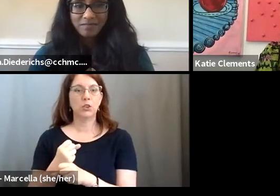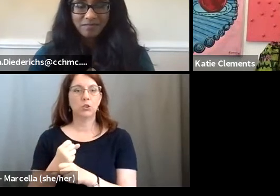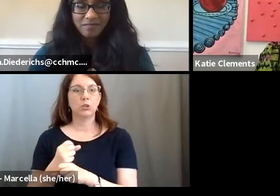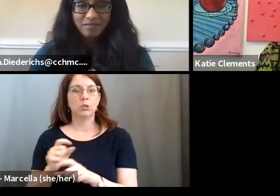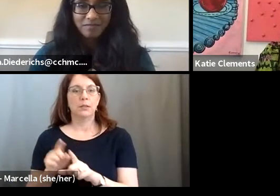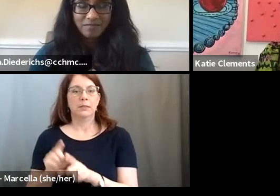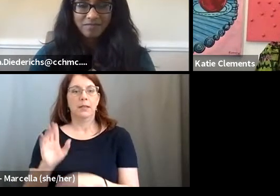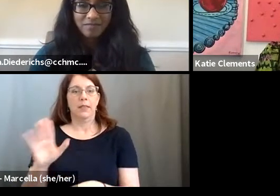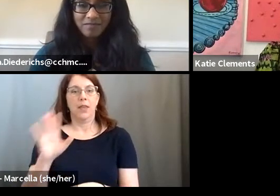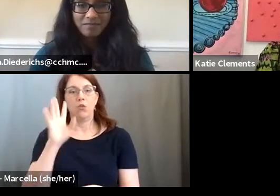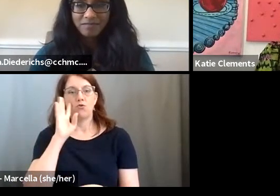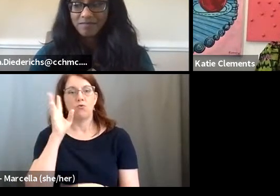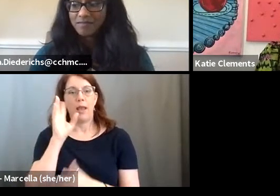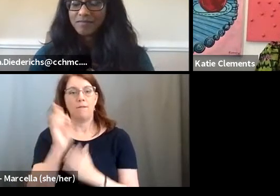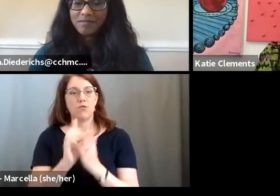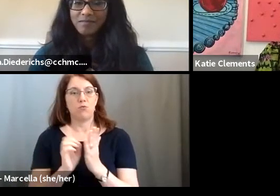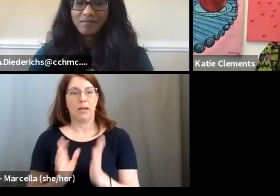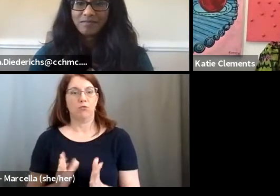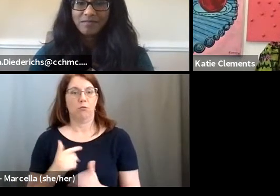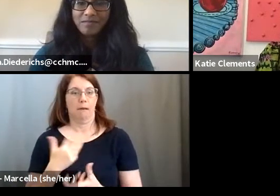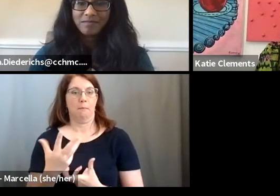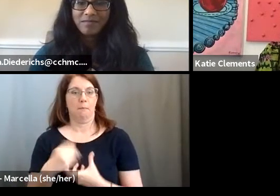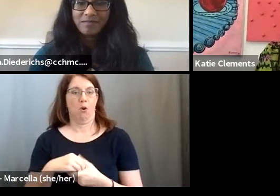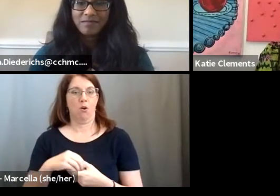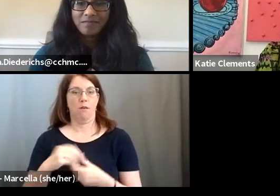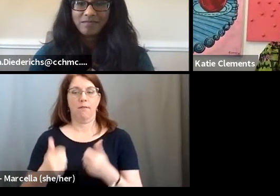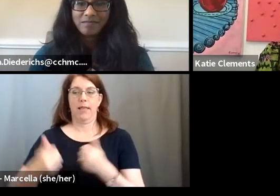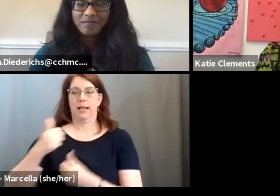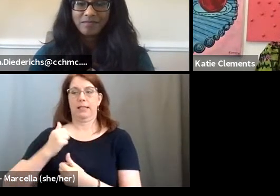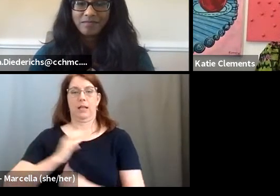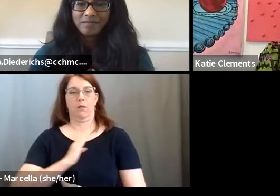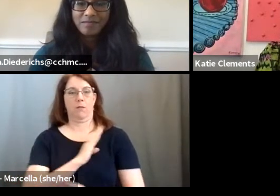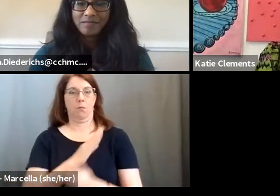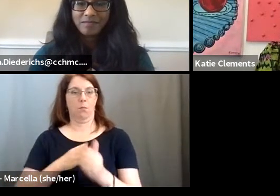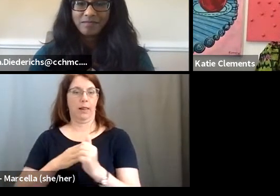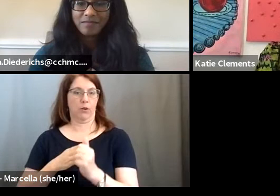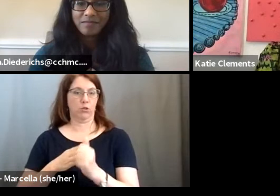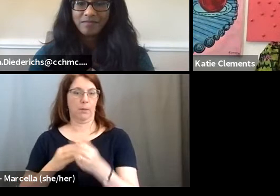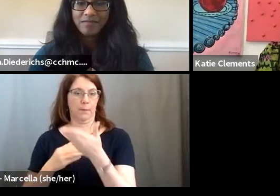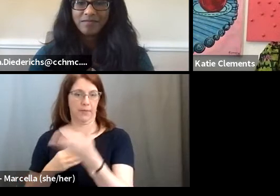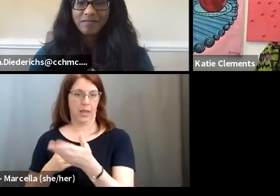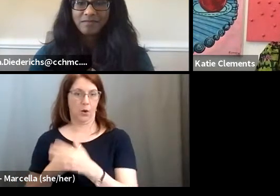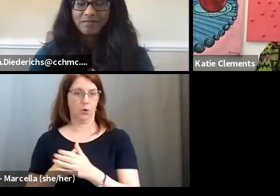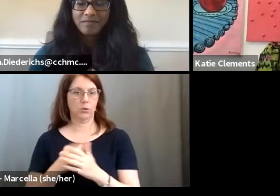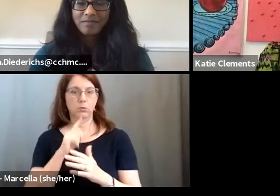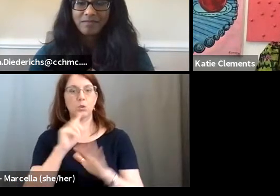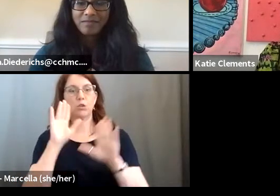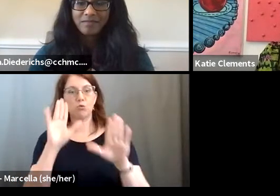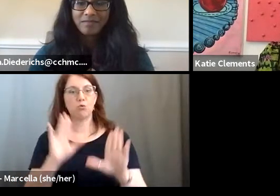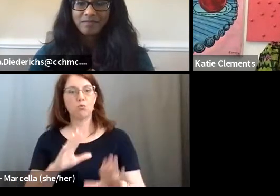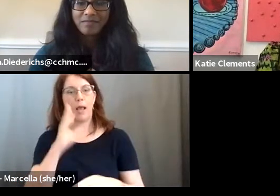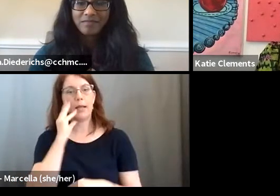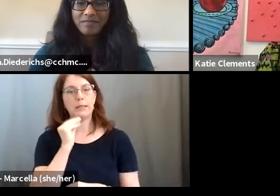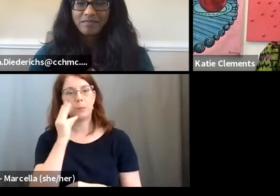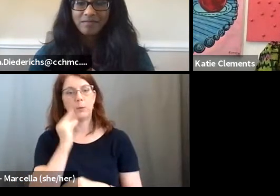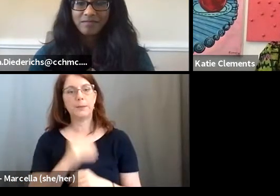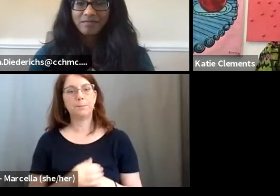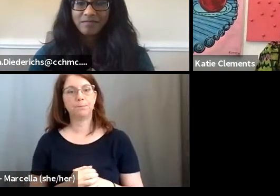creative director. I am part of the executive leadership board and it's been a great experience. So